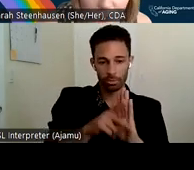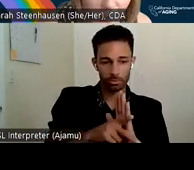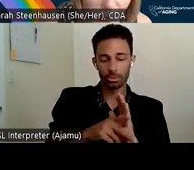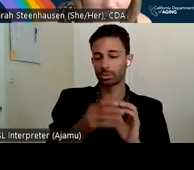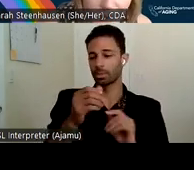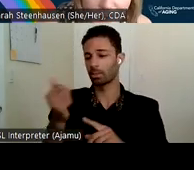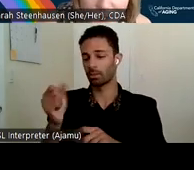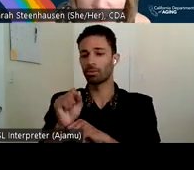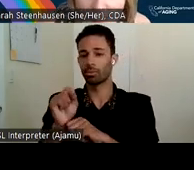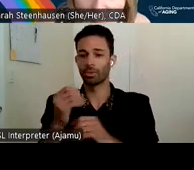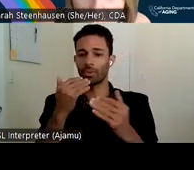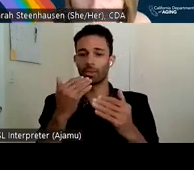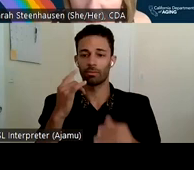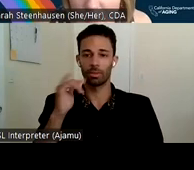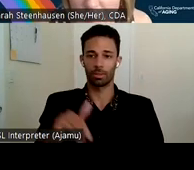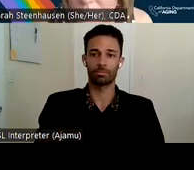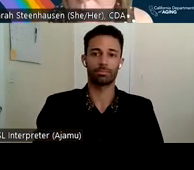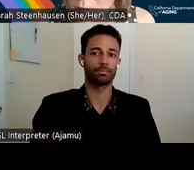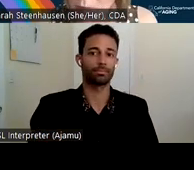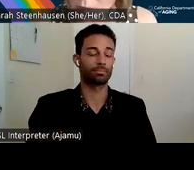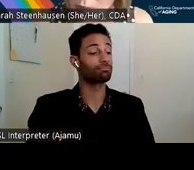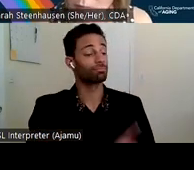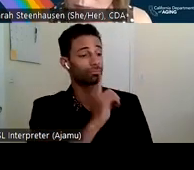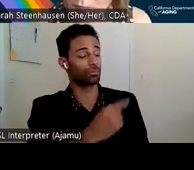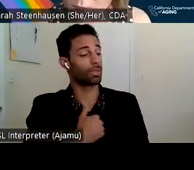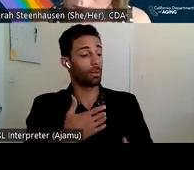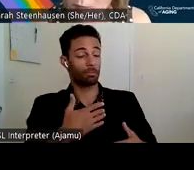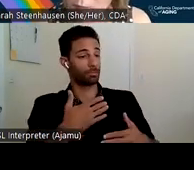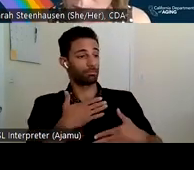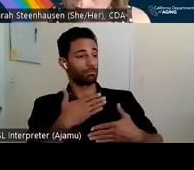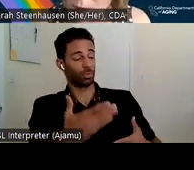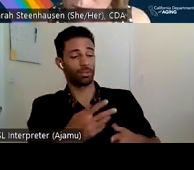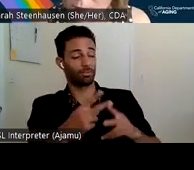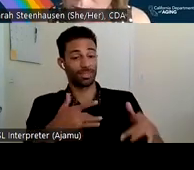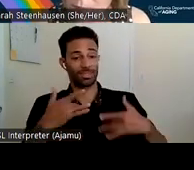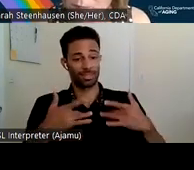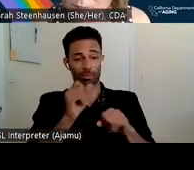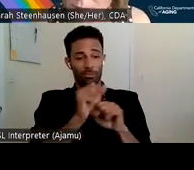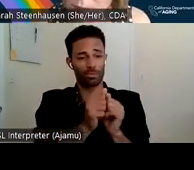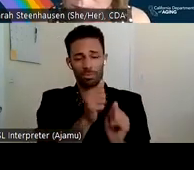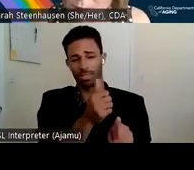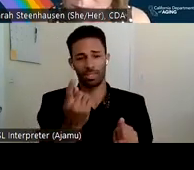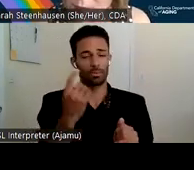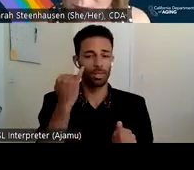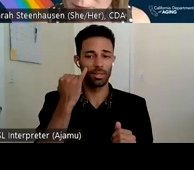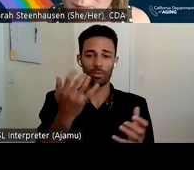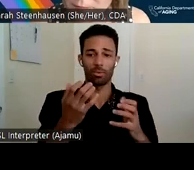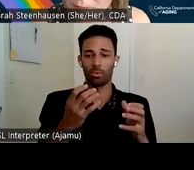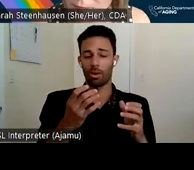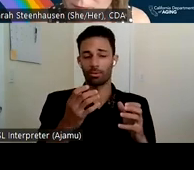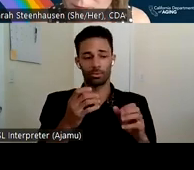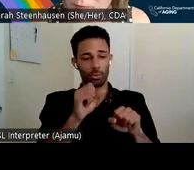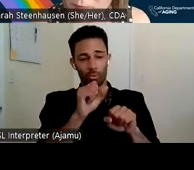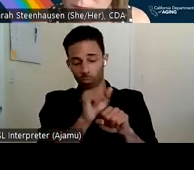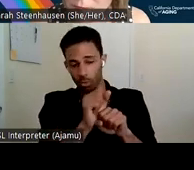thank you for that well i would be willing and very excited to work with anyone if we wanted to do that specifically on the aps